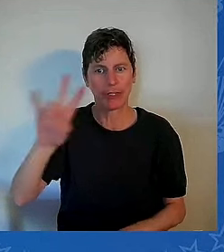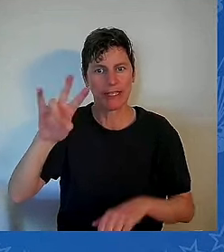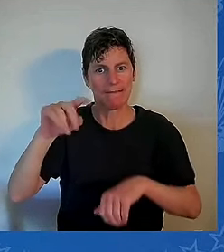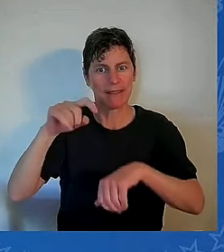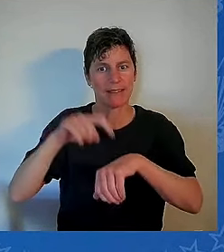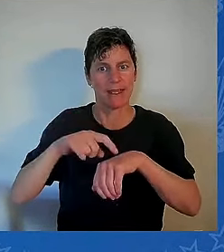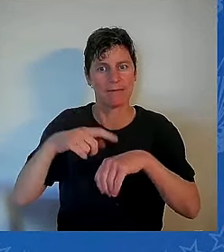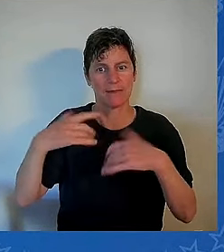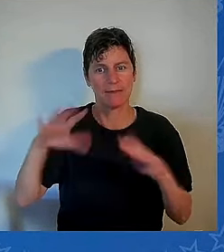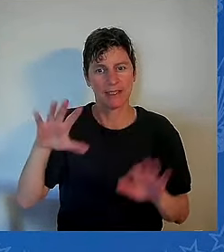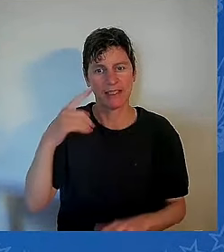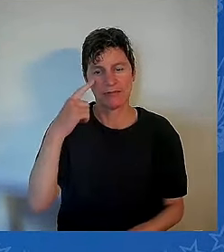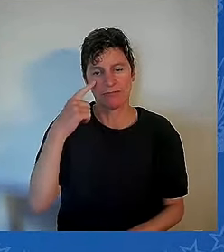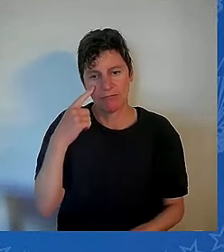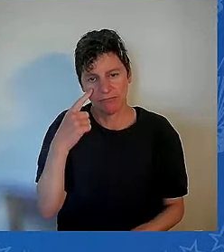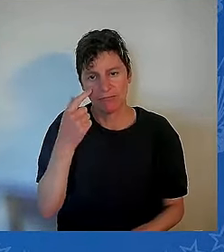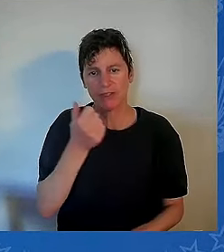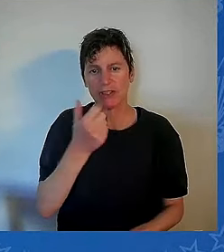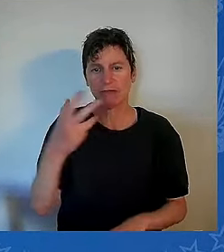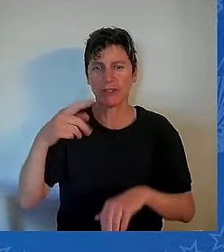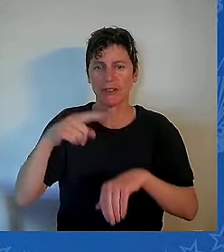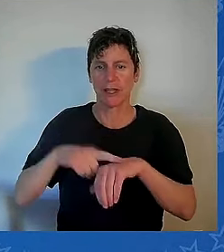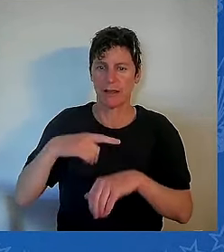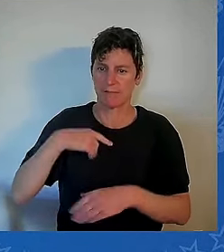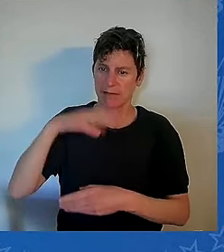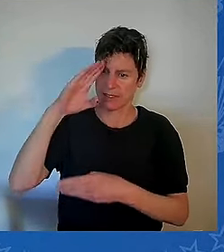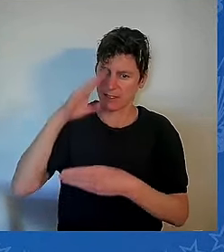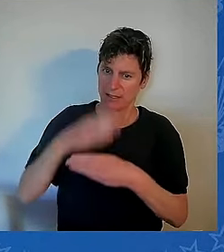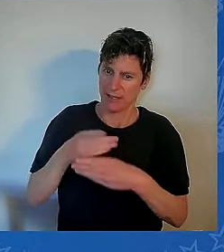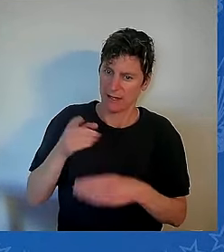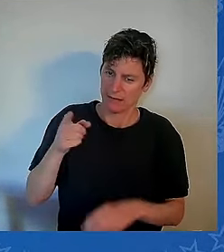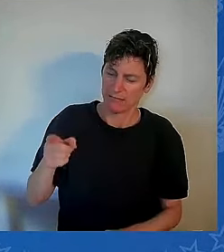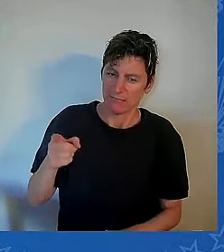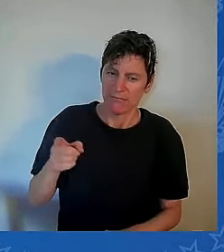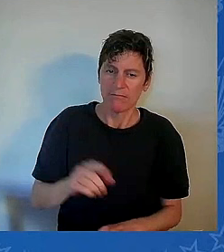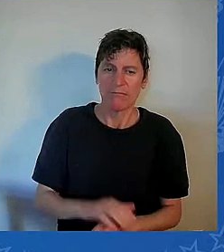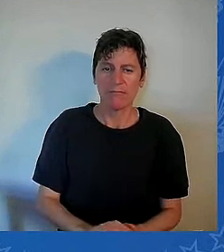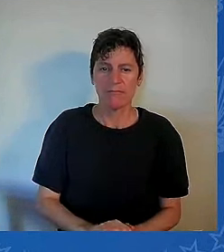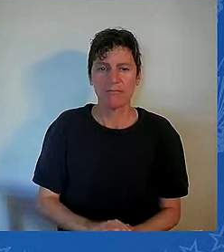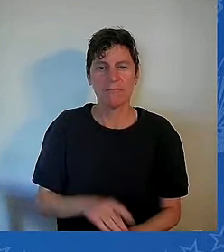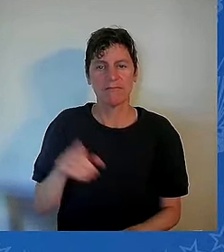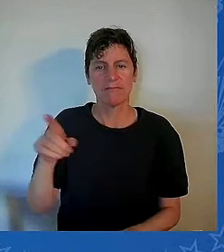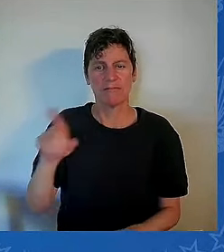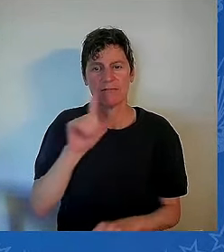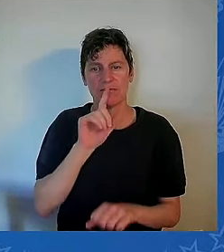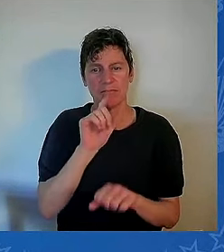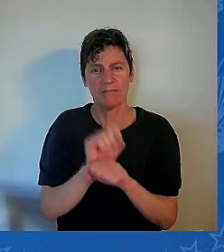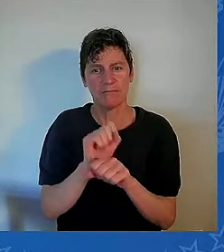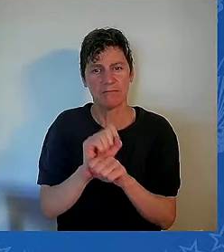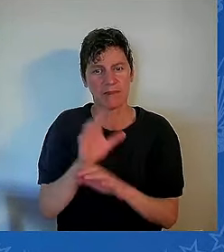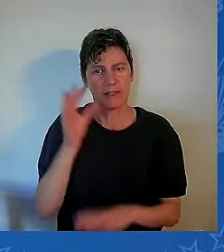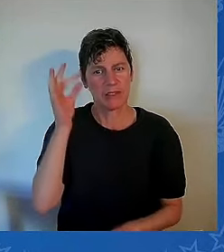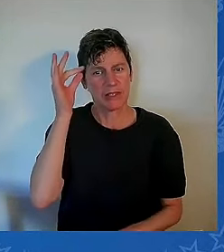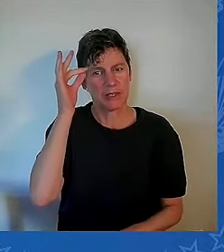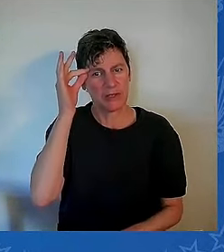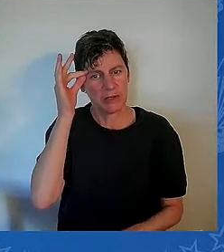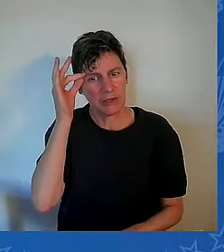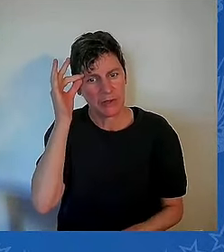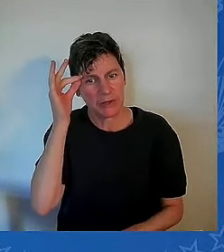quarter to a half mile away from a burn pit, 100 yards long, 10 feet deep,